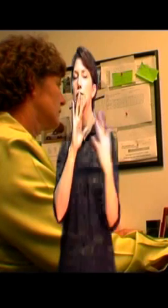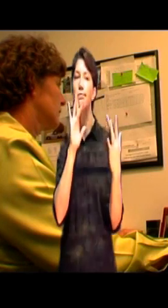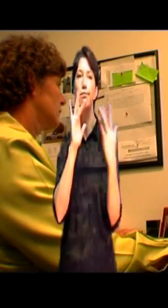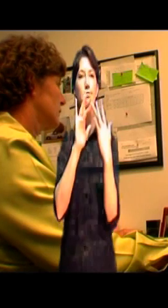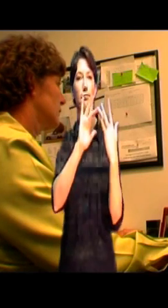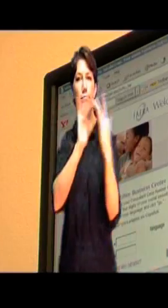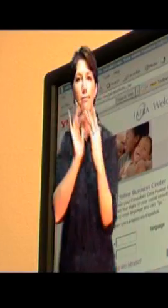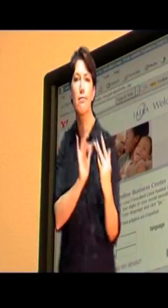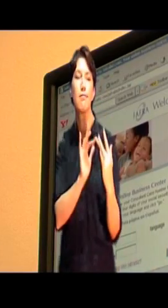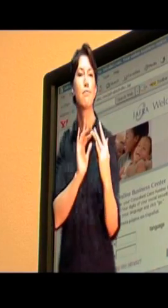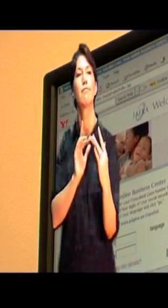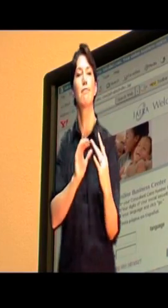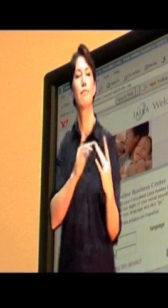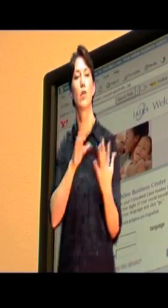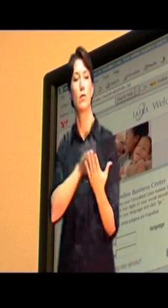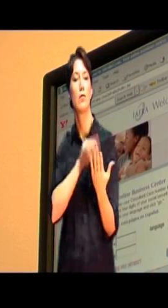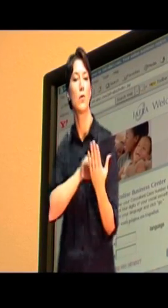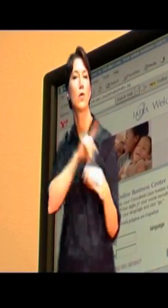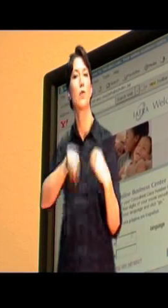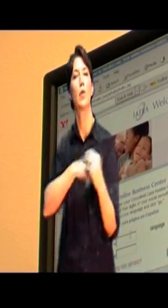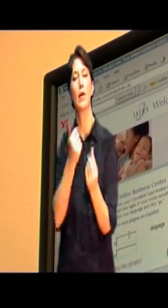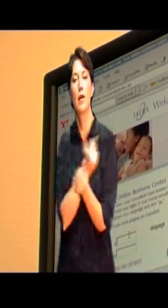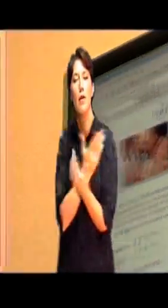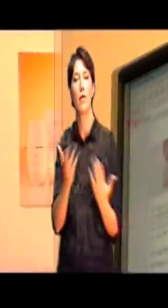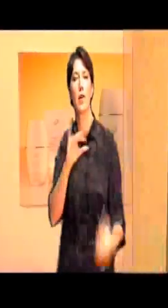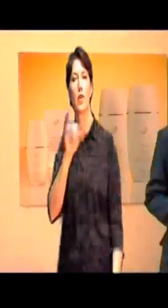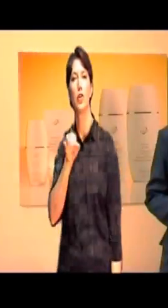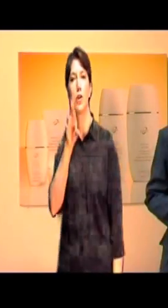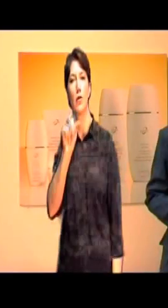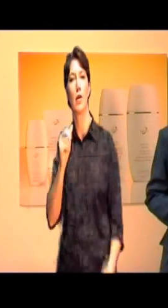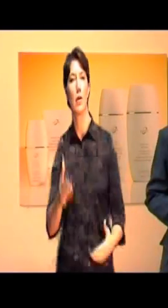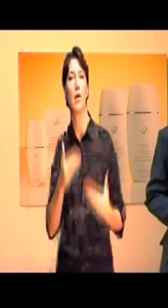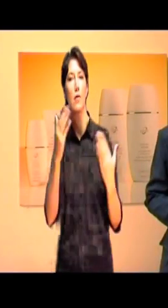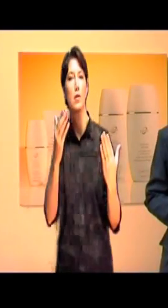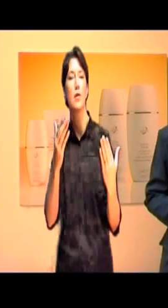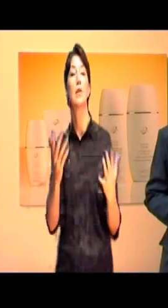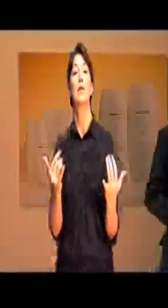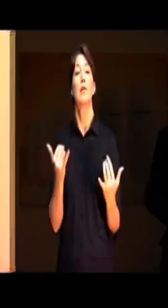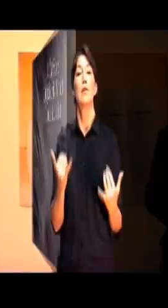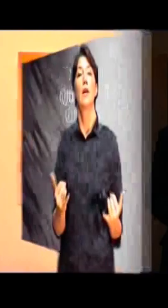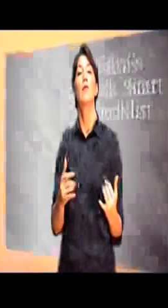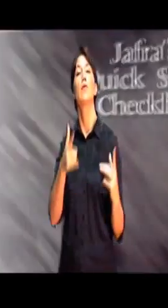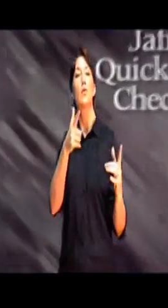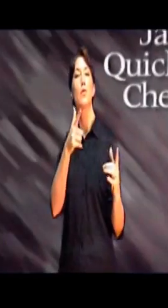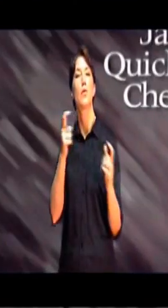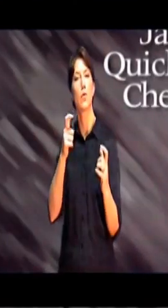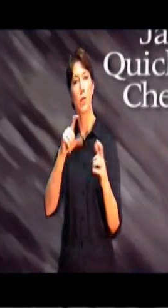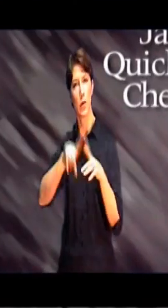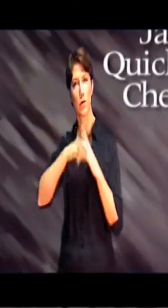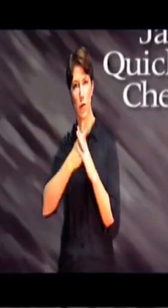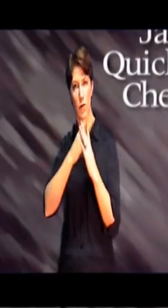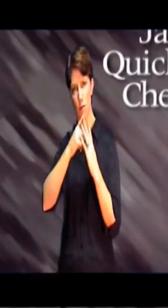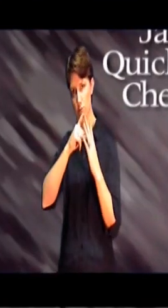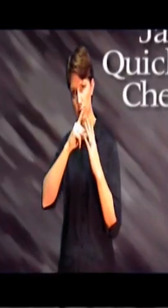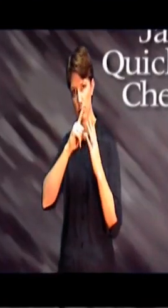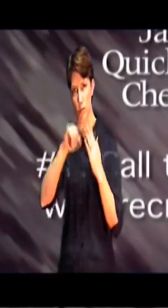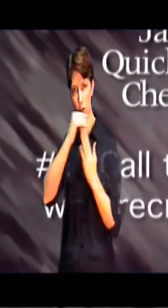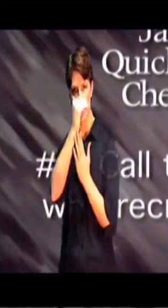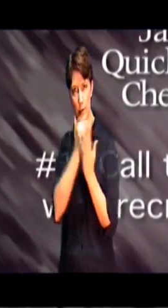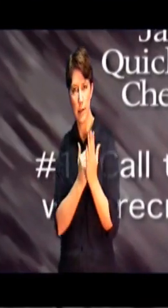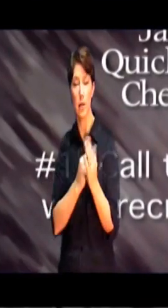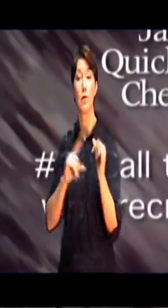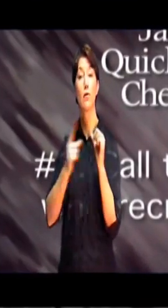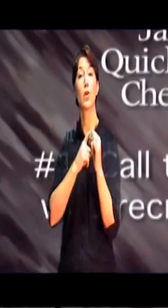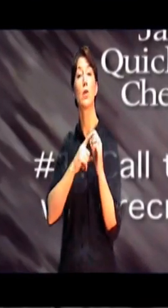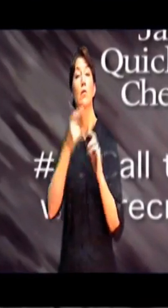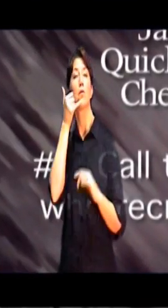to get connected to all the information Jaffra has to offer. Okay, let's begin with our Quick Start Checklist. The first thing we want you to do is call